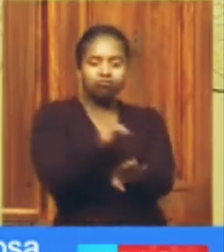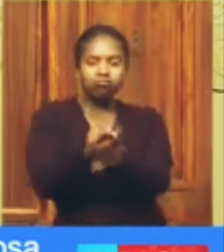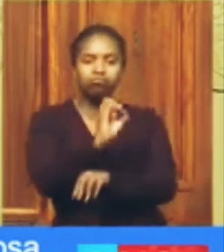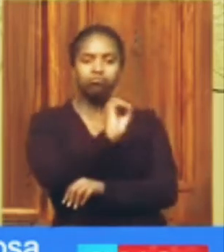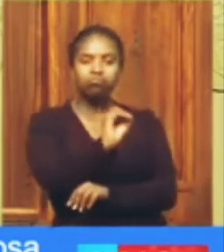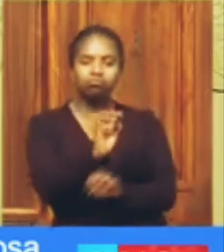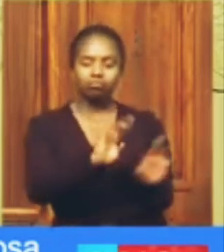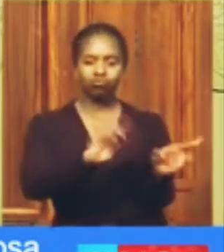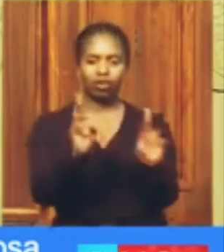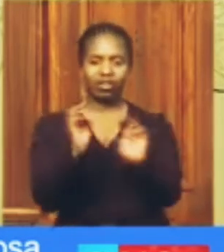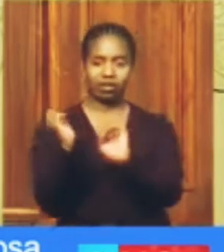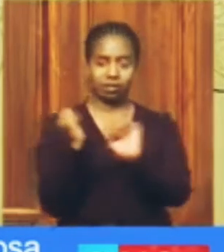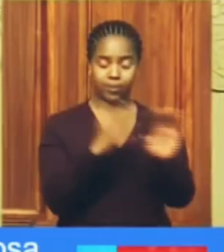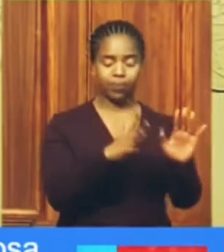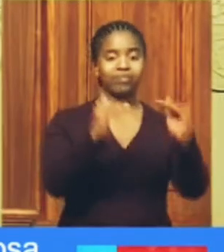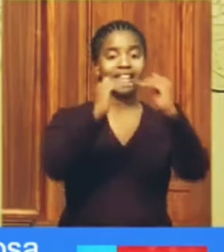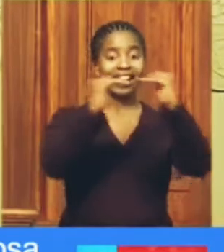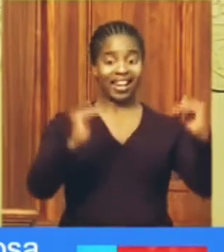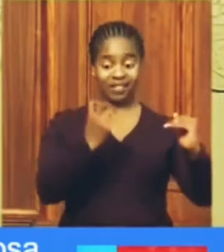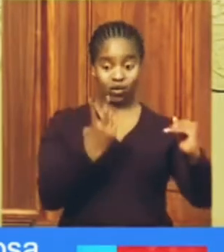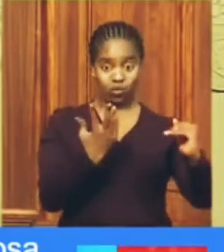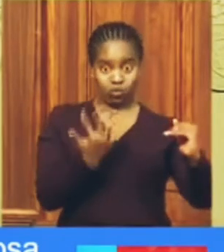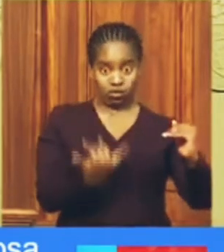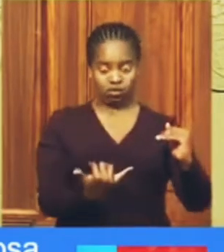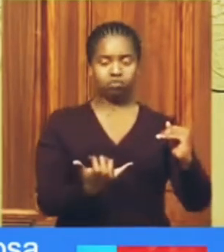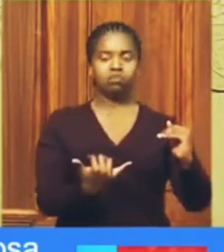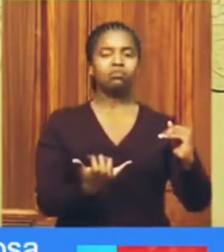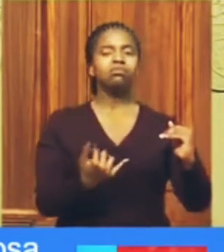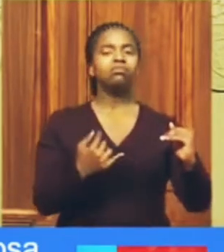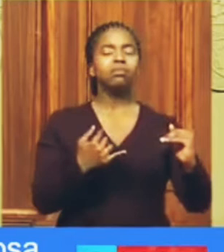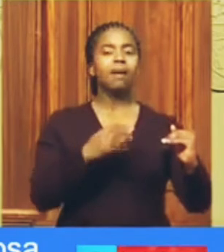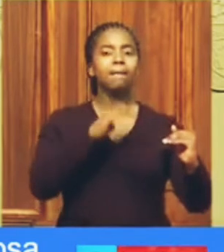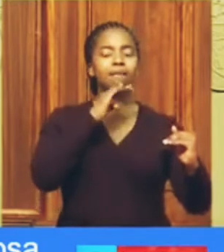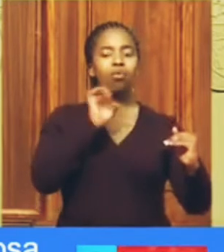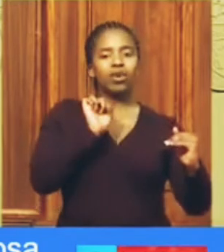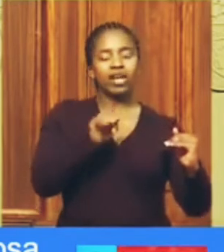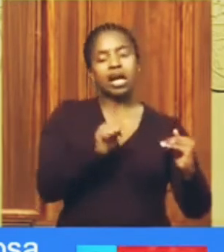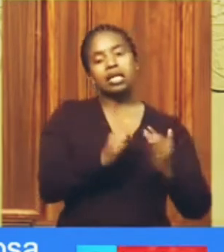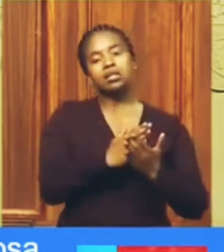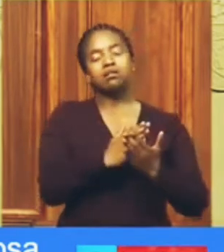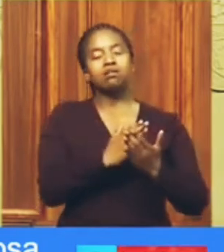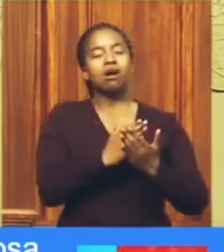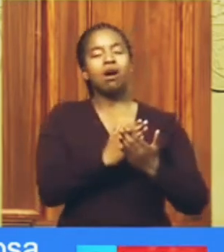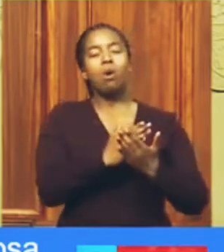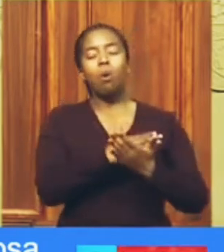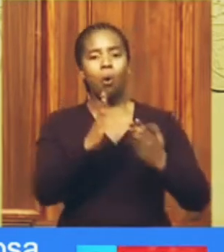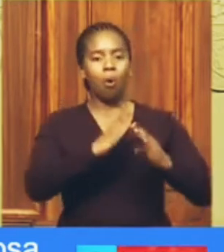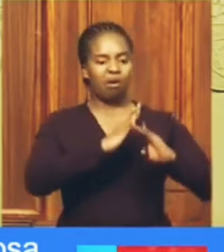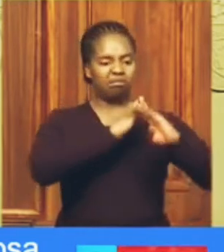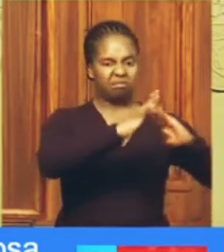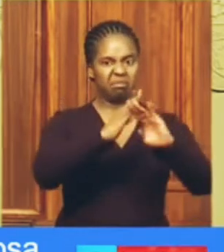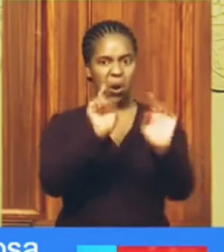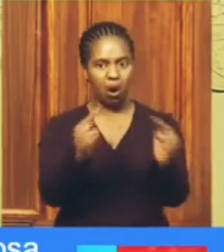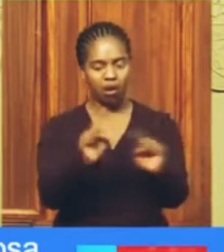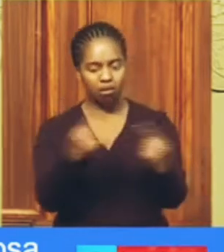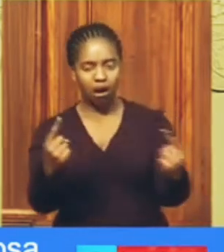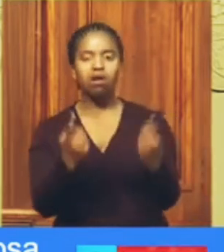The move to level 2 means that we can remove nearly all of the restrictions